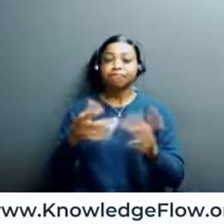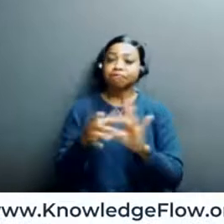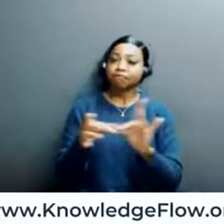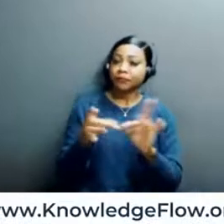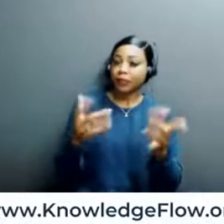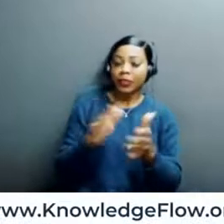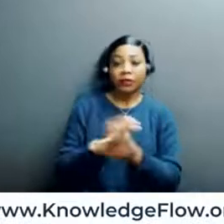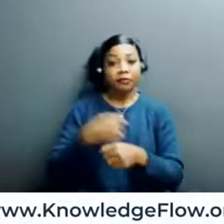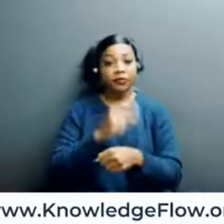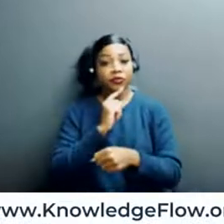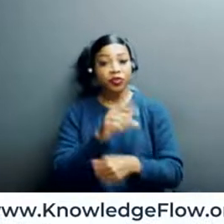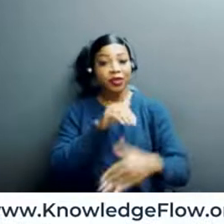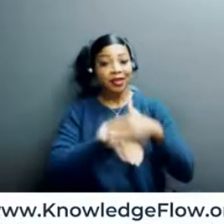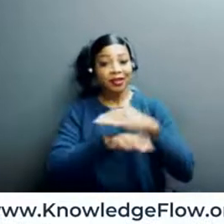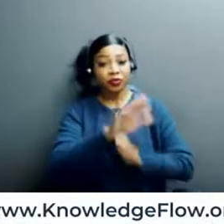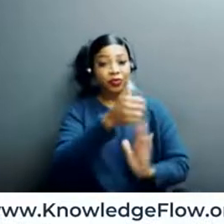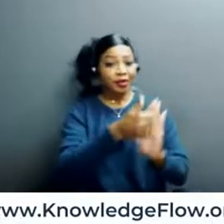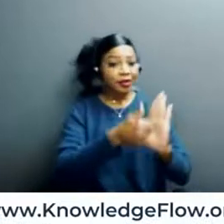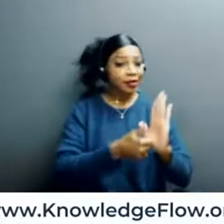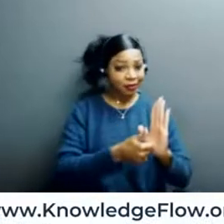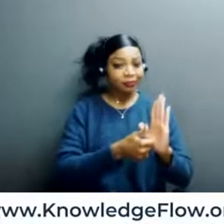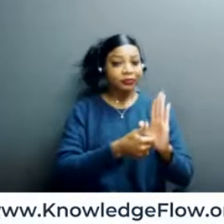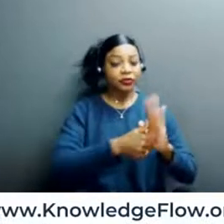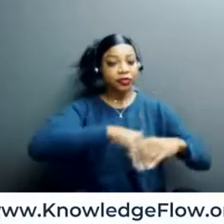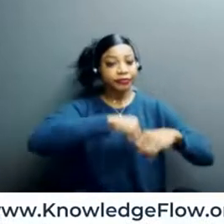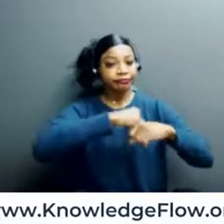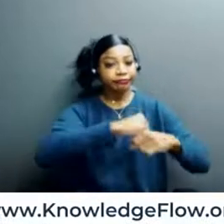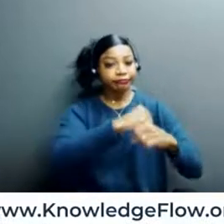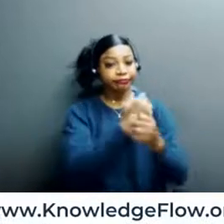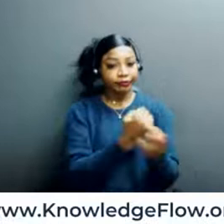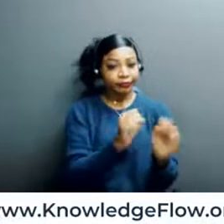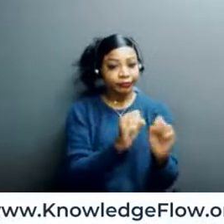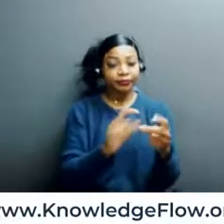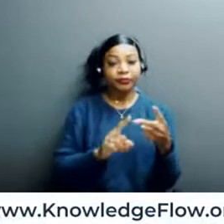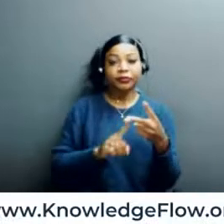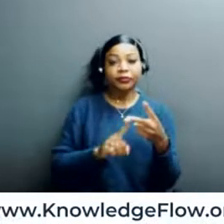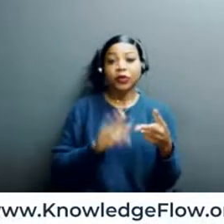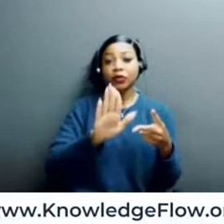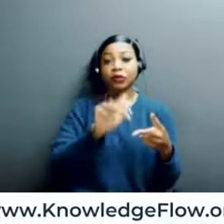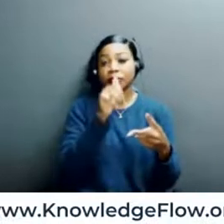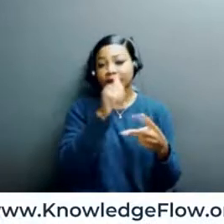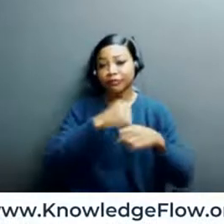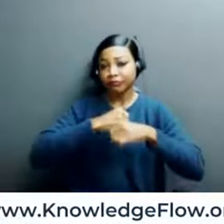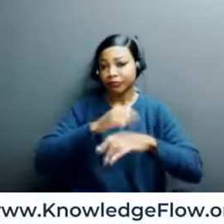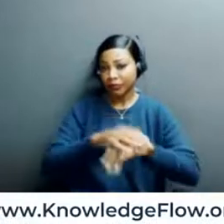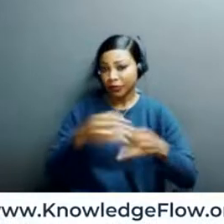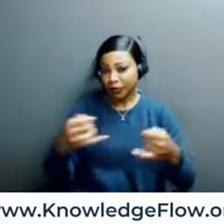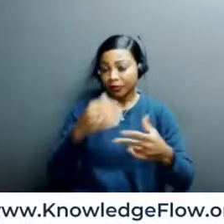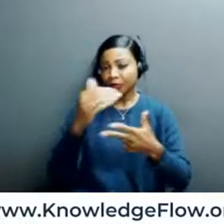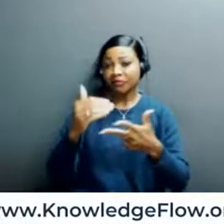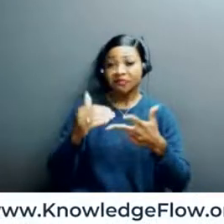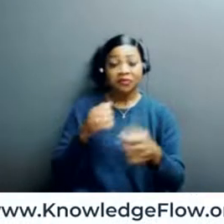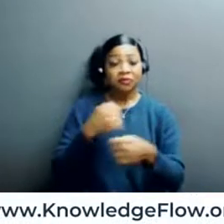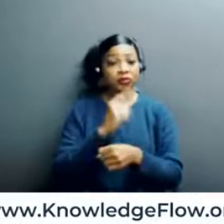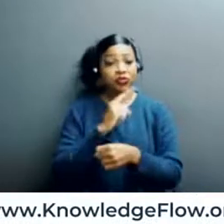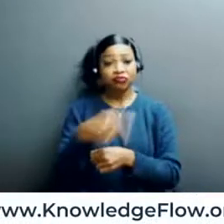access to your accounts that make sure that your accounts are secure. Make sure that your privacy is protected online and make sure that you stay safe while